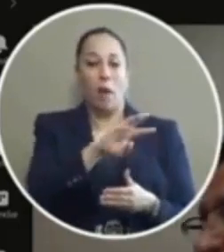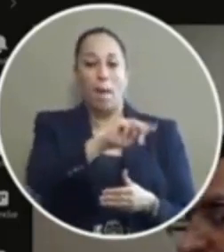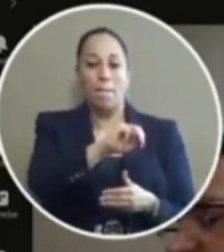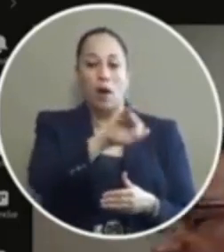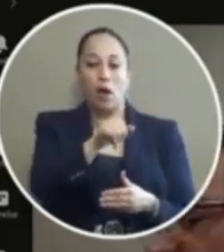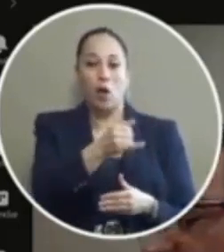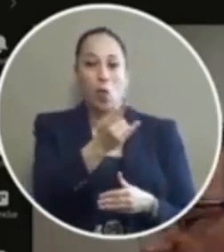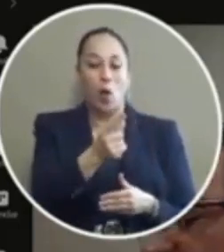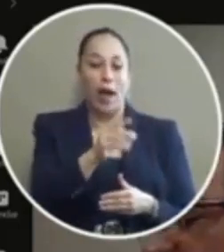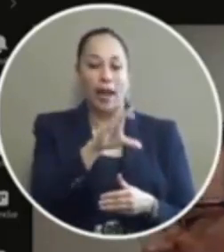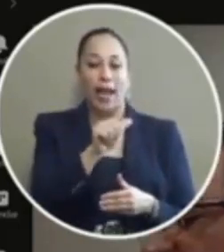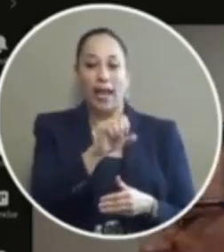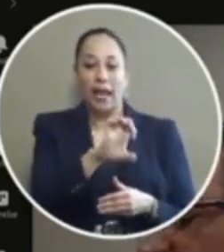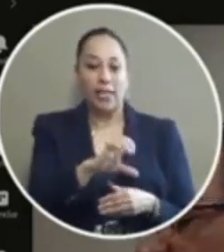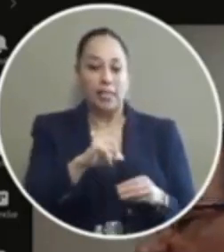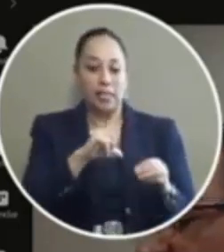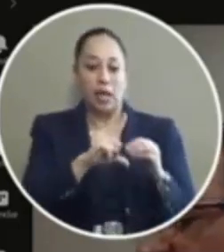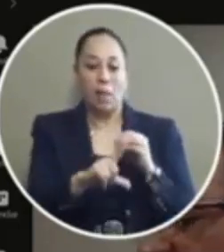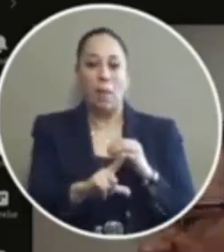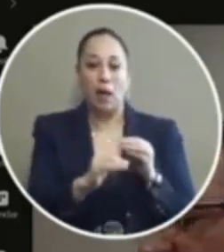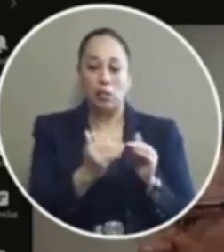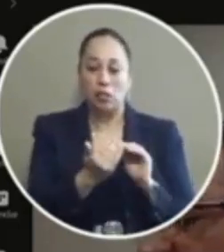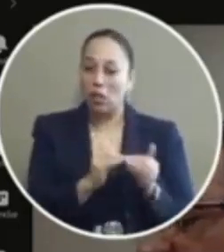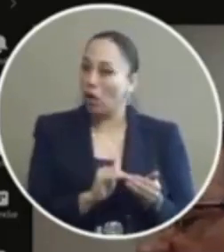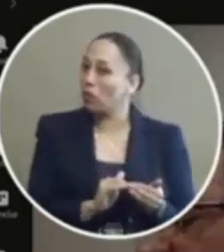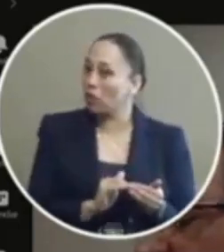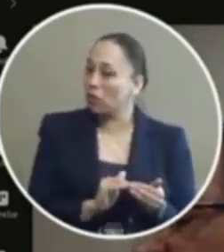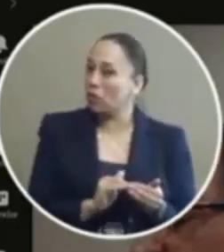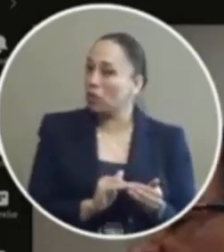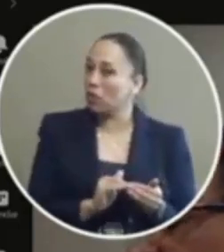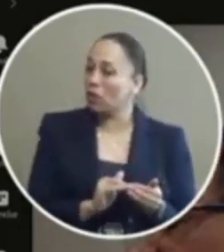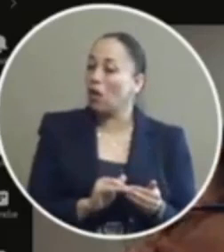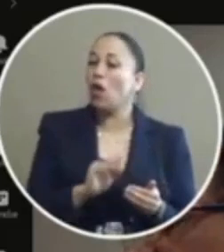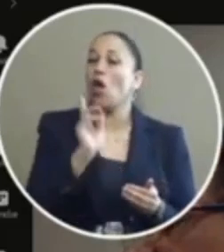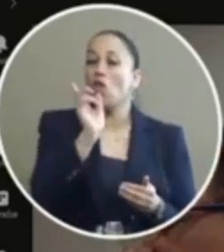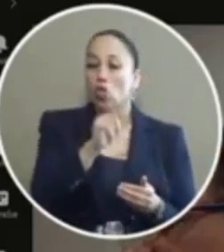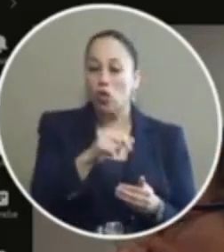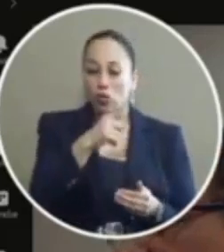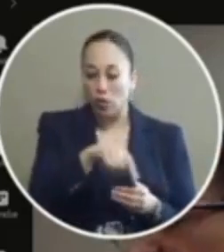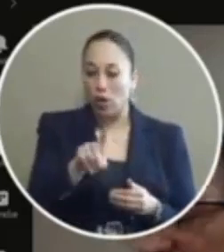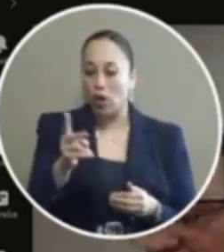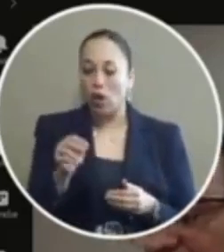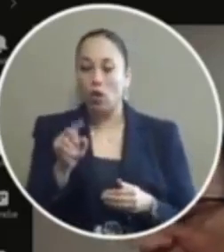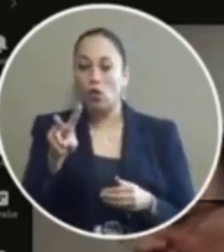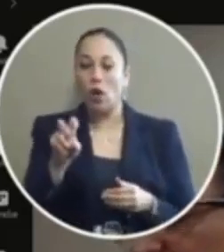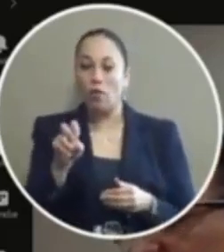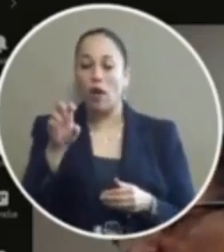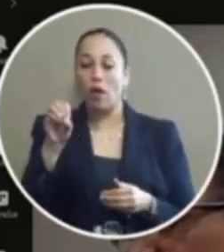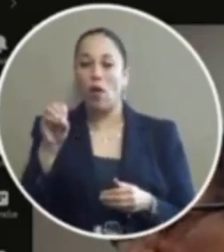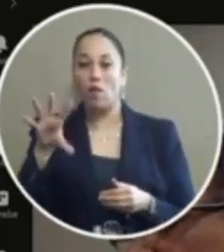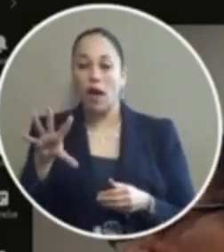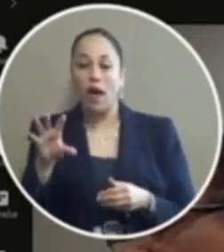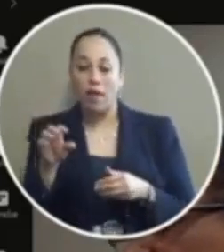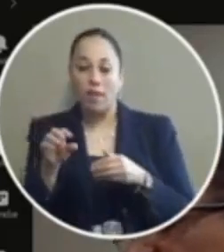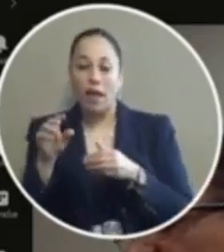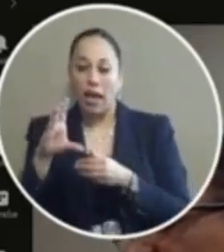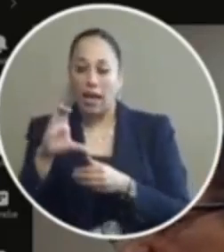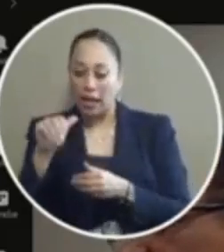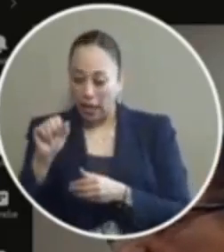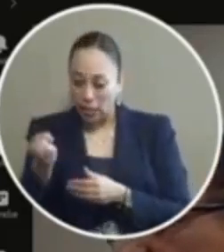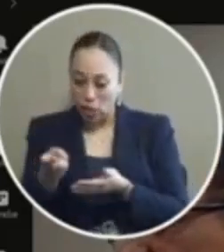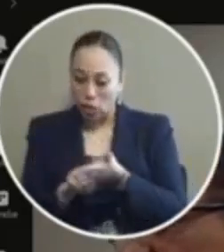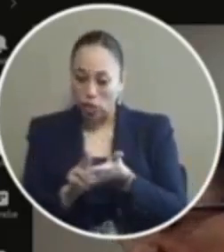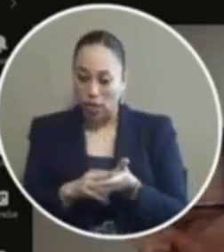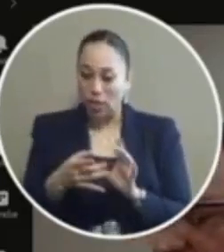cases filed in El Paso County so it's for those other 2205 cases that the sight and